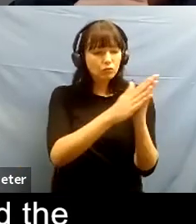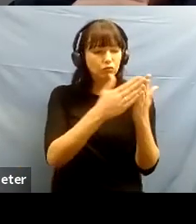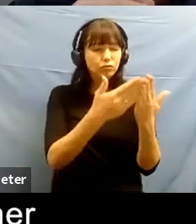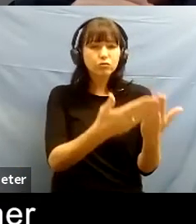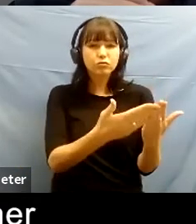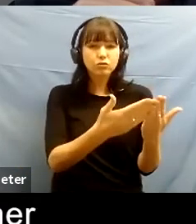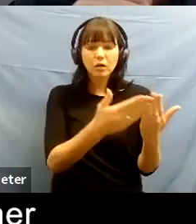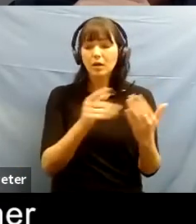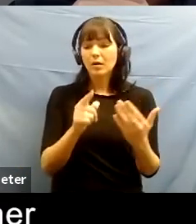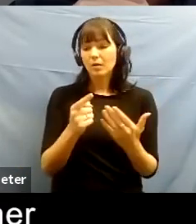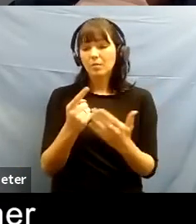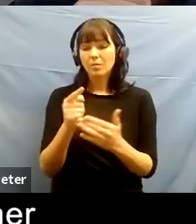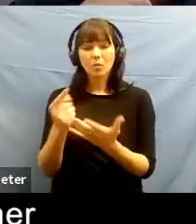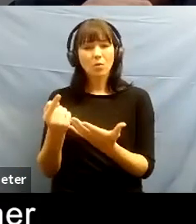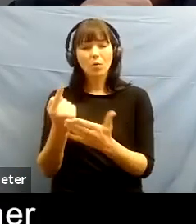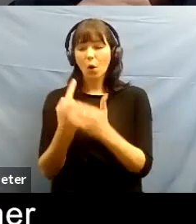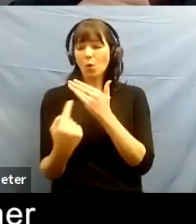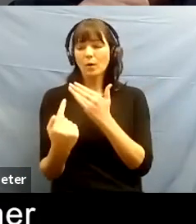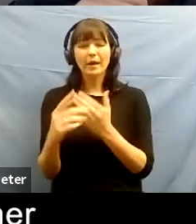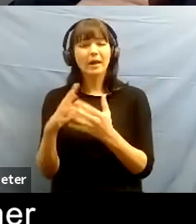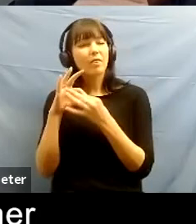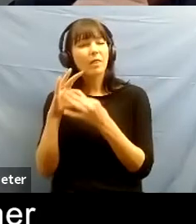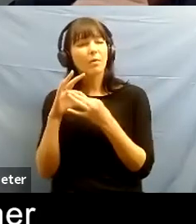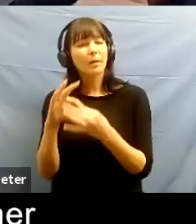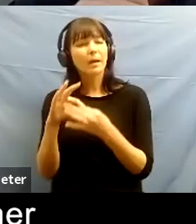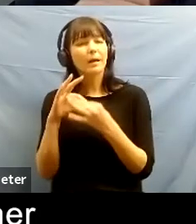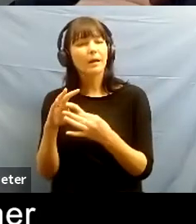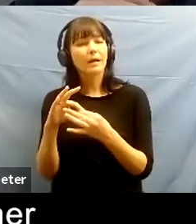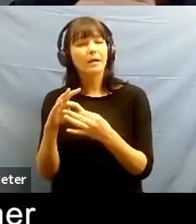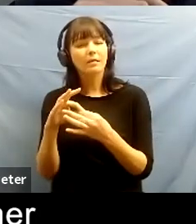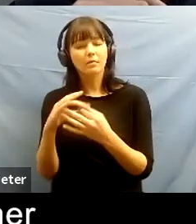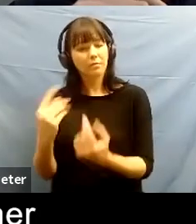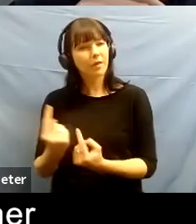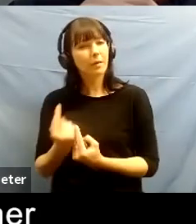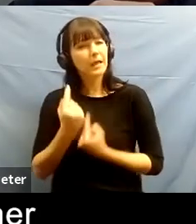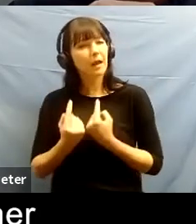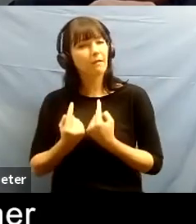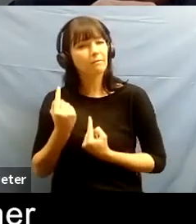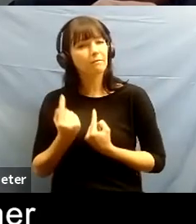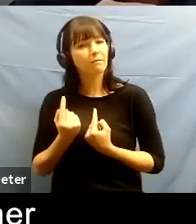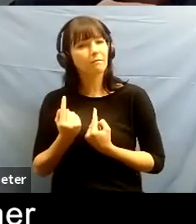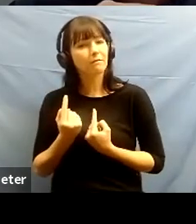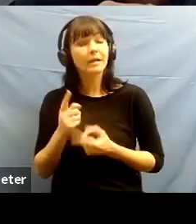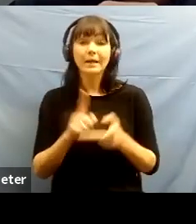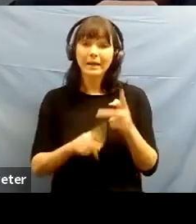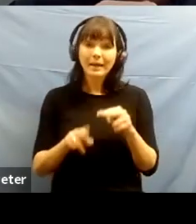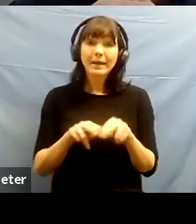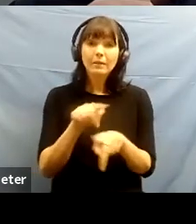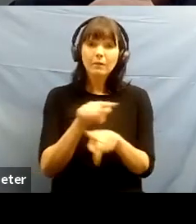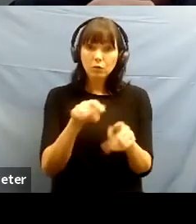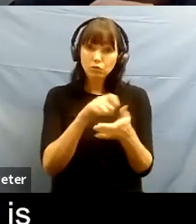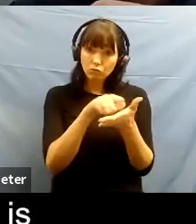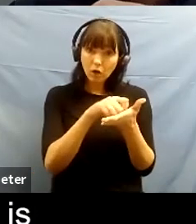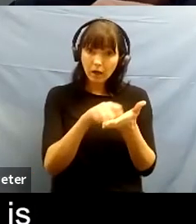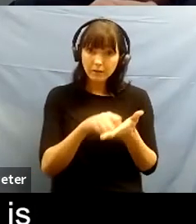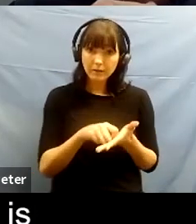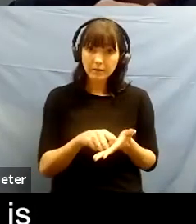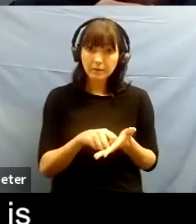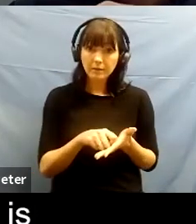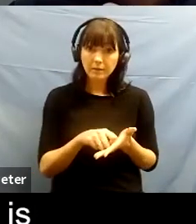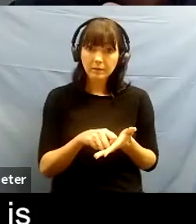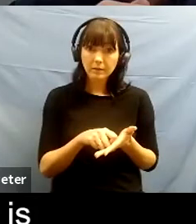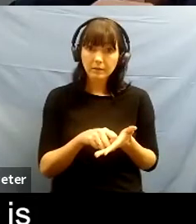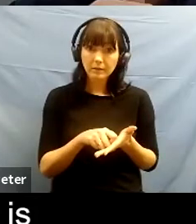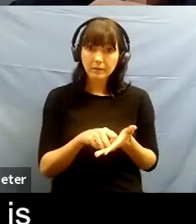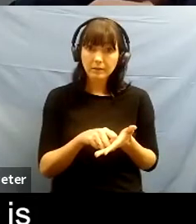being for a therapeutic purpose i think the other thing i would say is if you're a writer the best